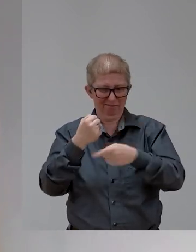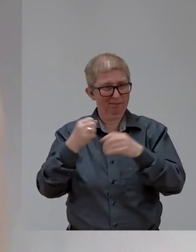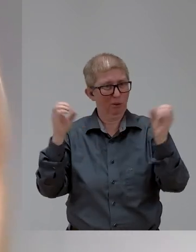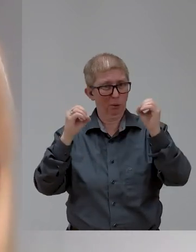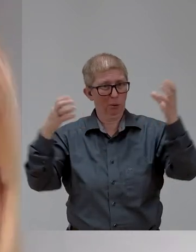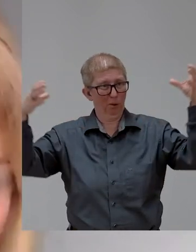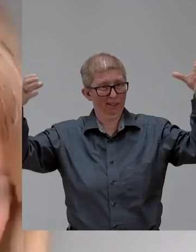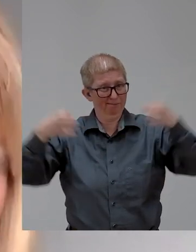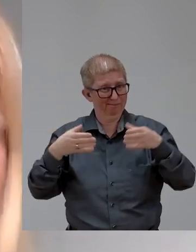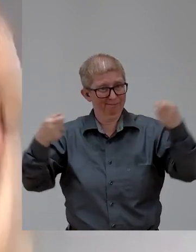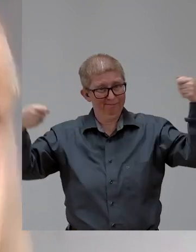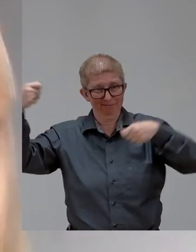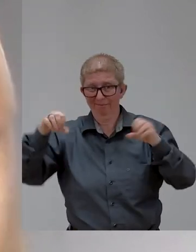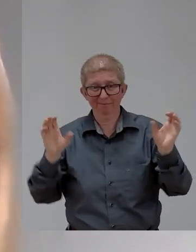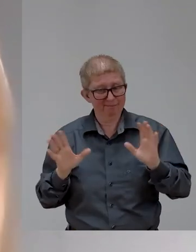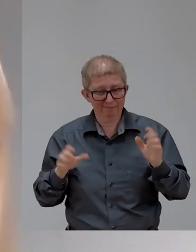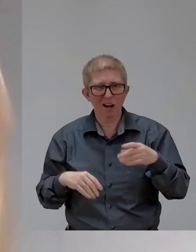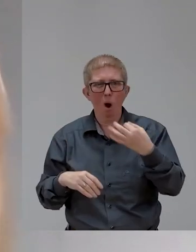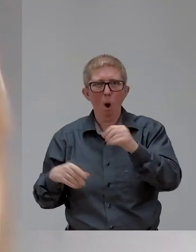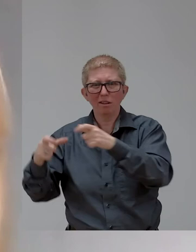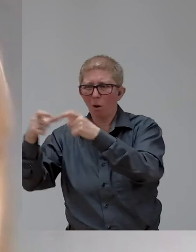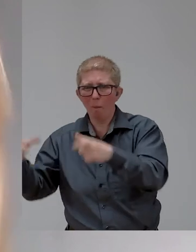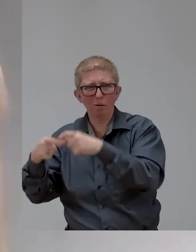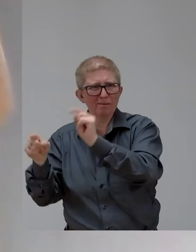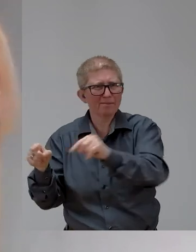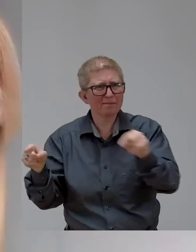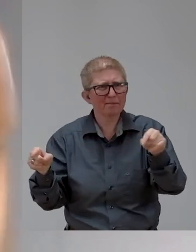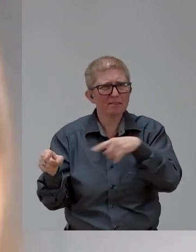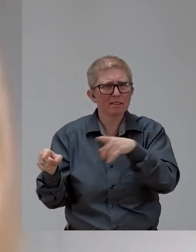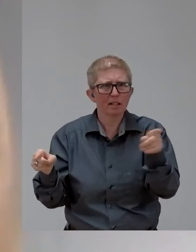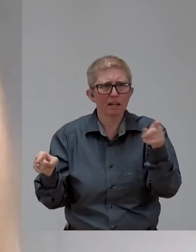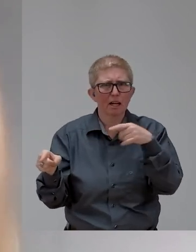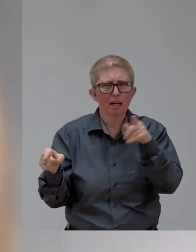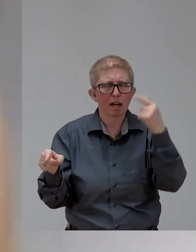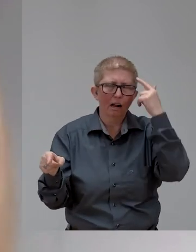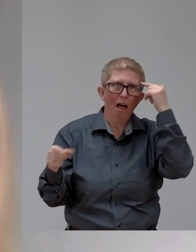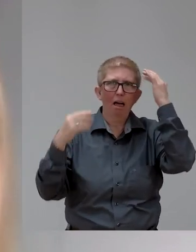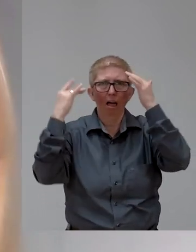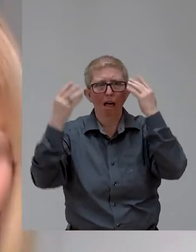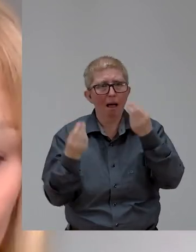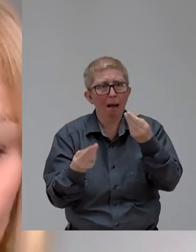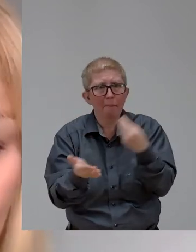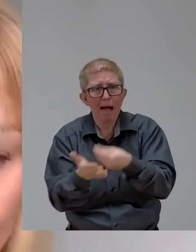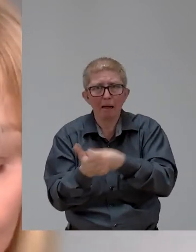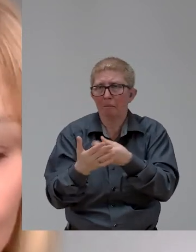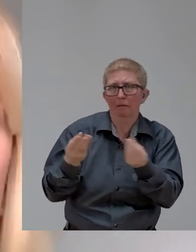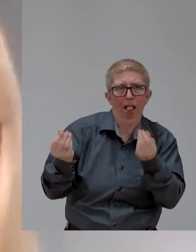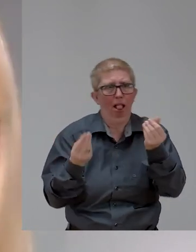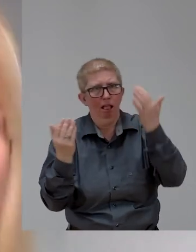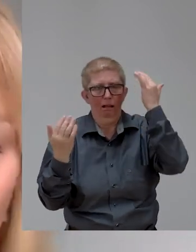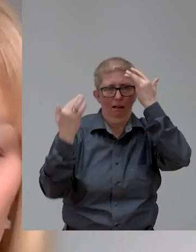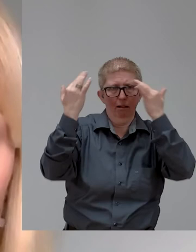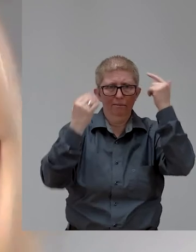entrepreneurs, all of us, know what that feels like. So I just want to be really clear. Yuval and Rama and Yeti,